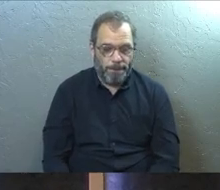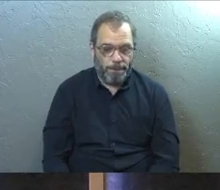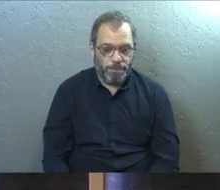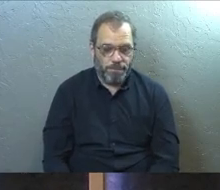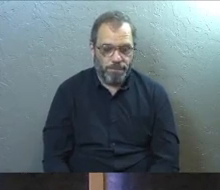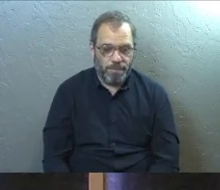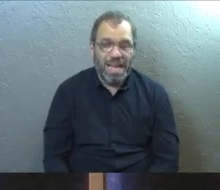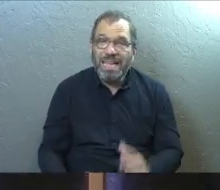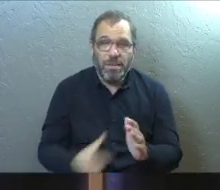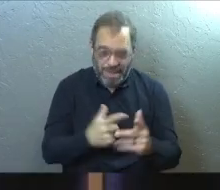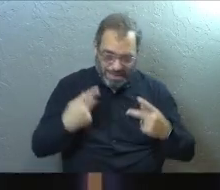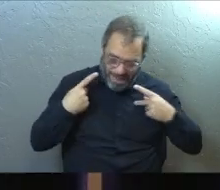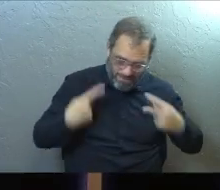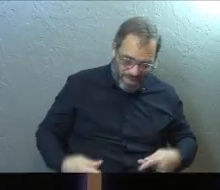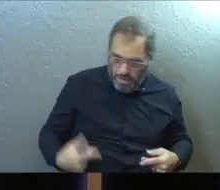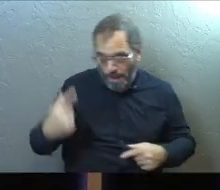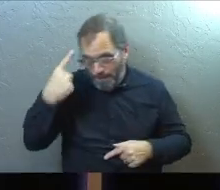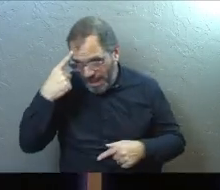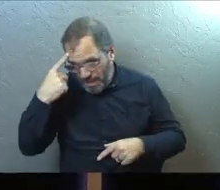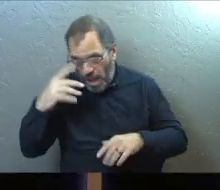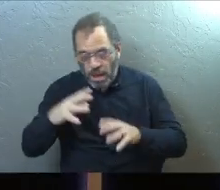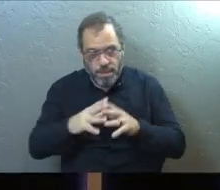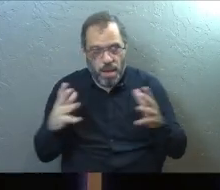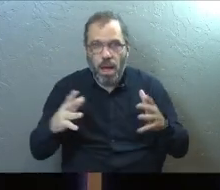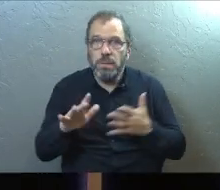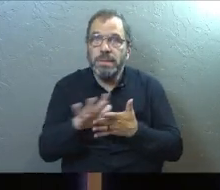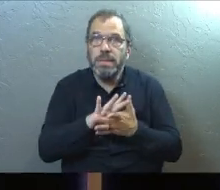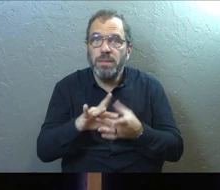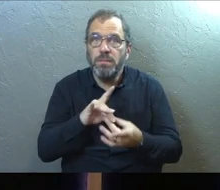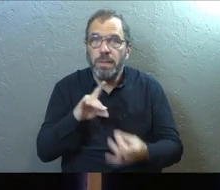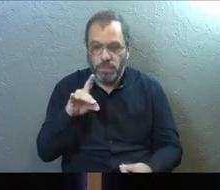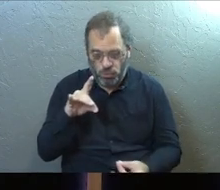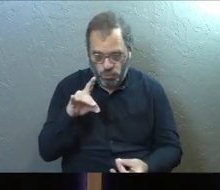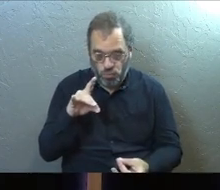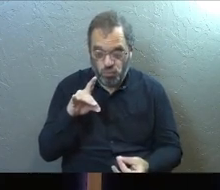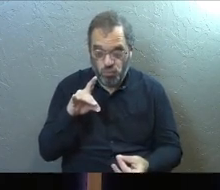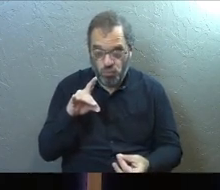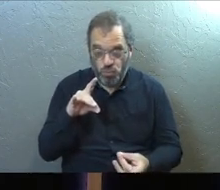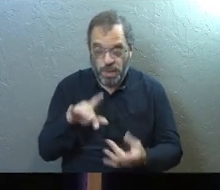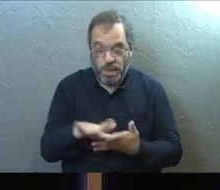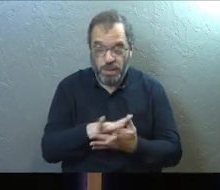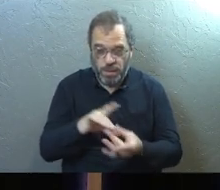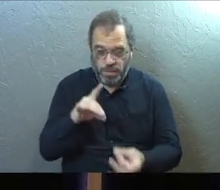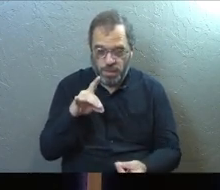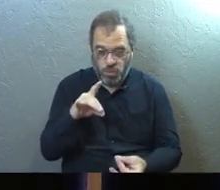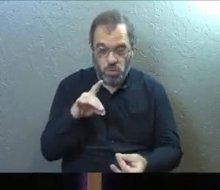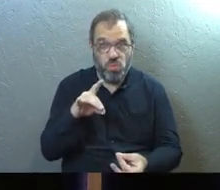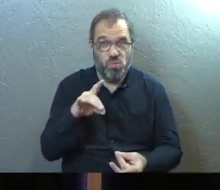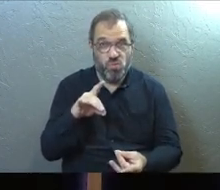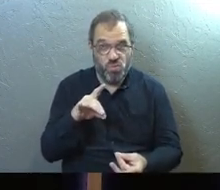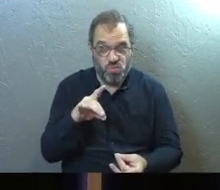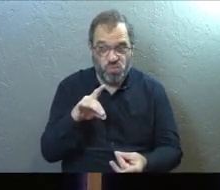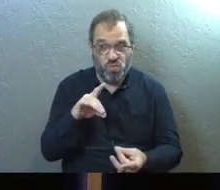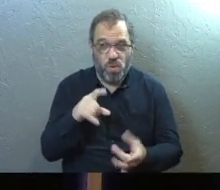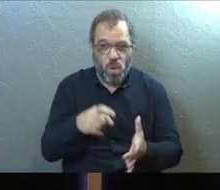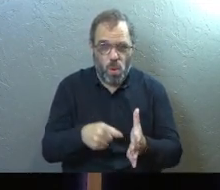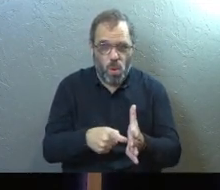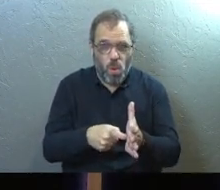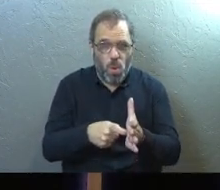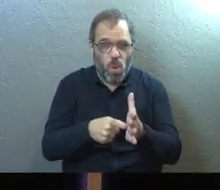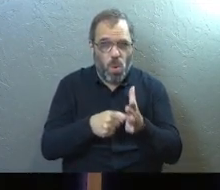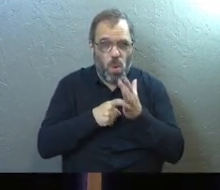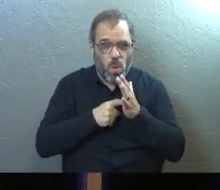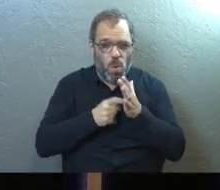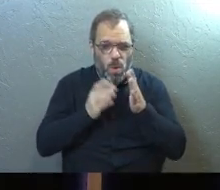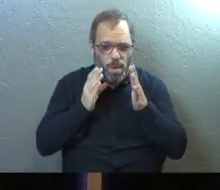Sometimes it's not just physical. It's not just mental. It's very much spiritual. And it takes, it takes a very, very discerning